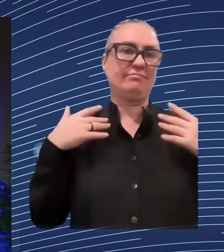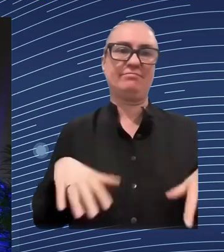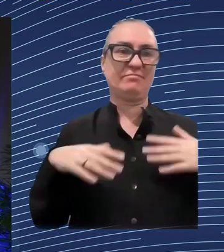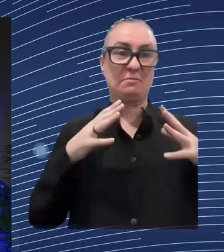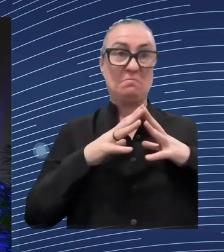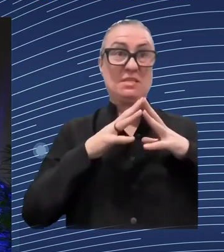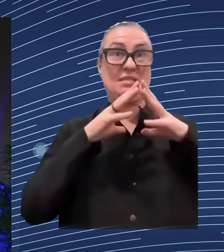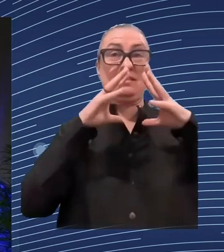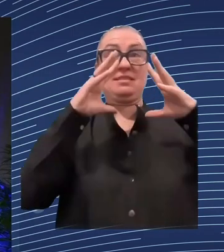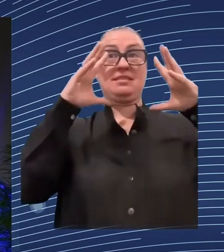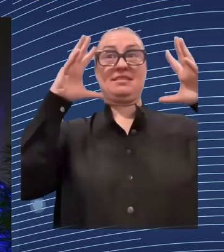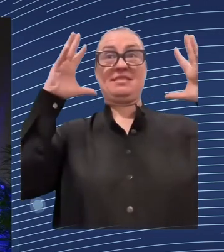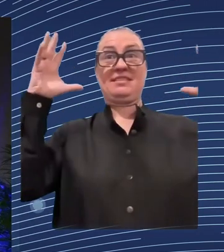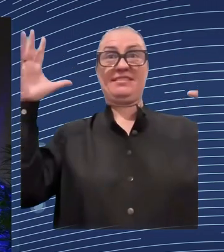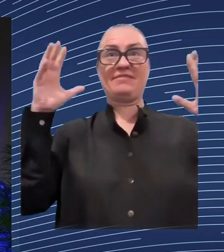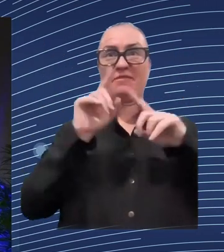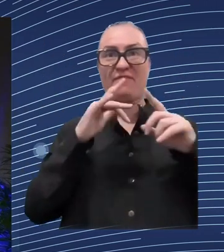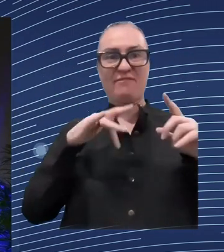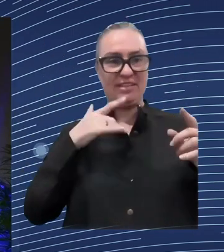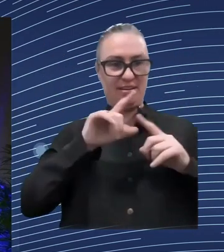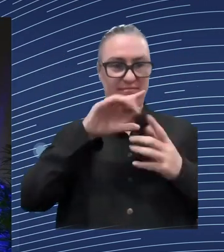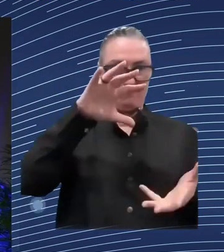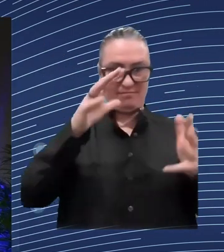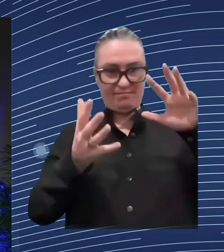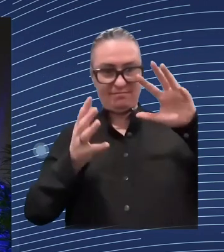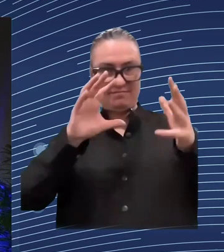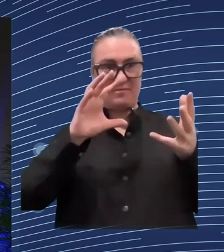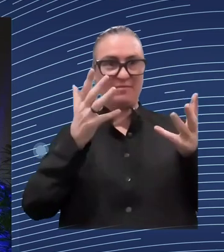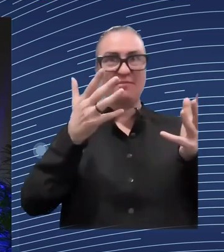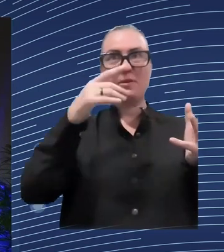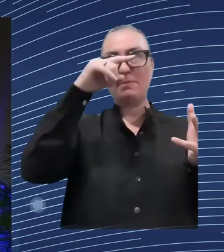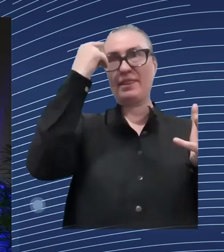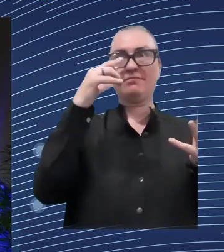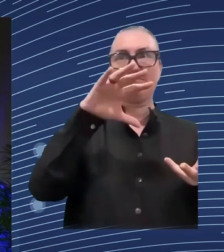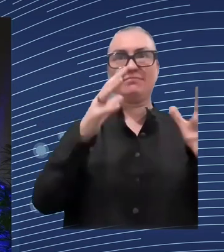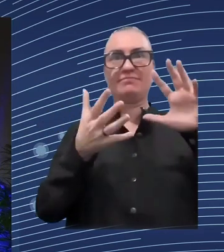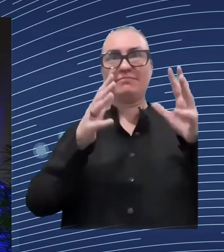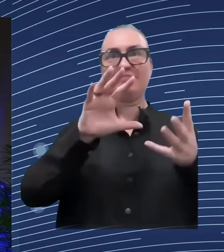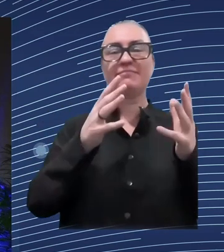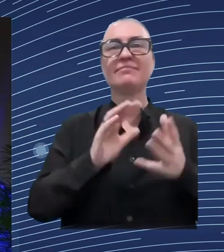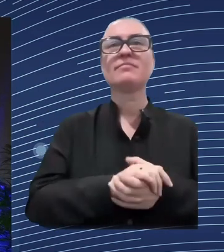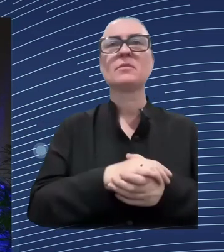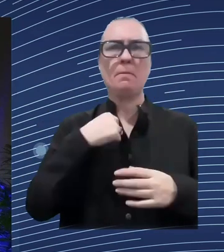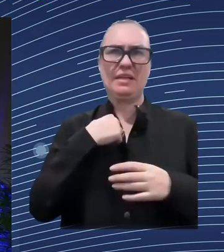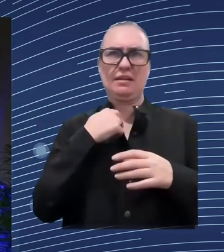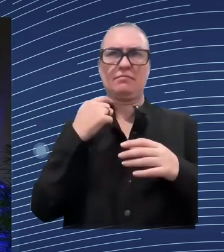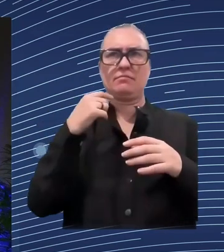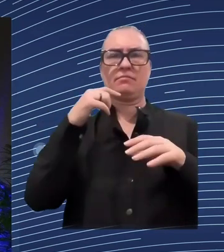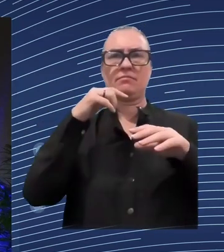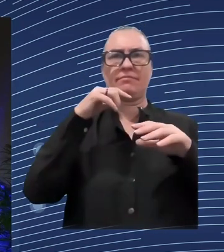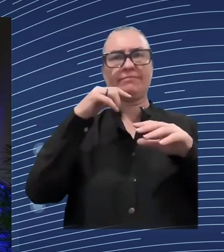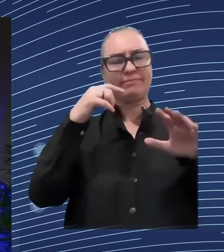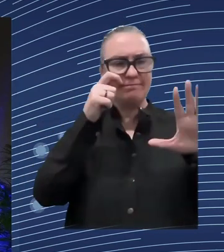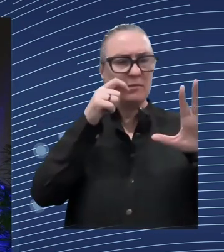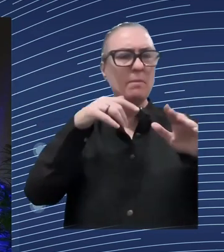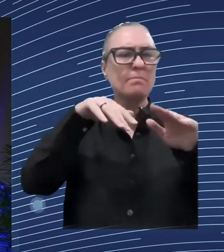that are measured by PISA and other studies before and then after. You can do that in a period of two years. Of course, it's a micro